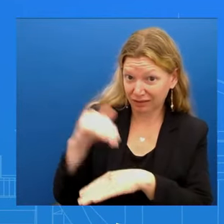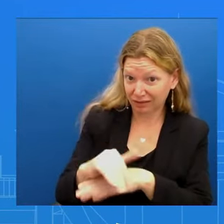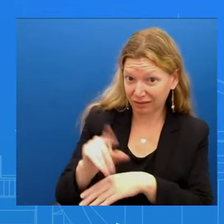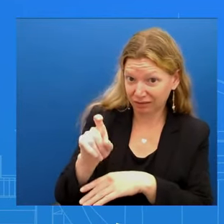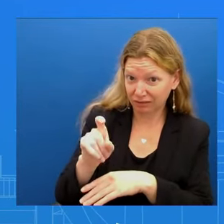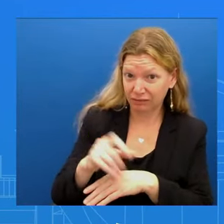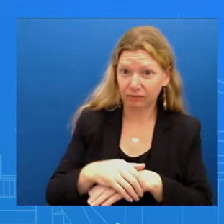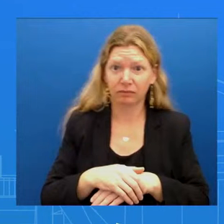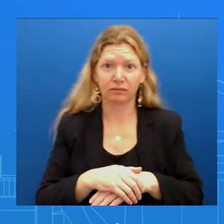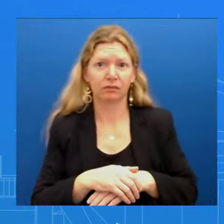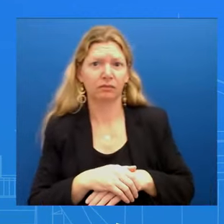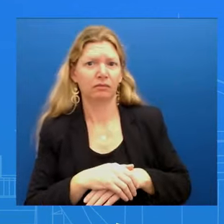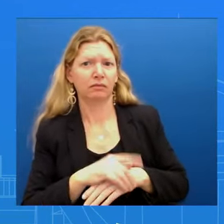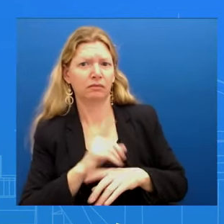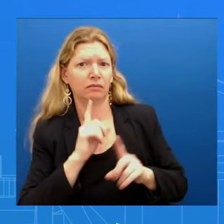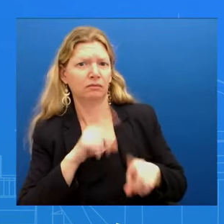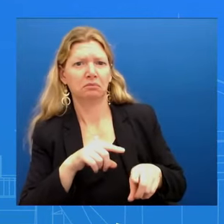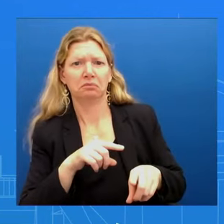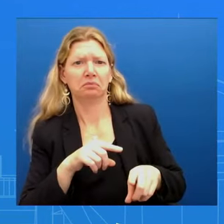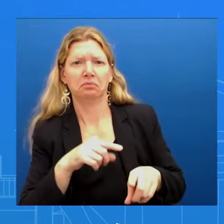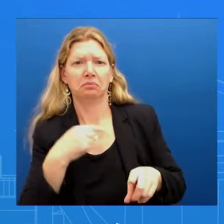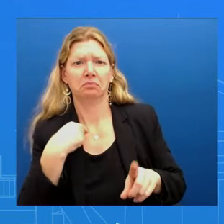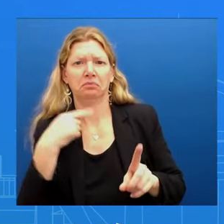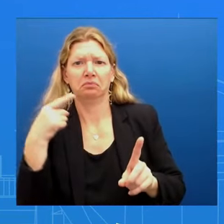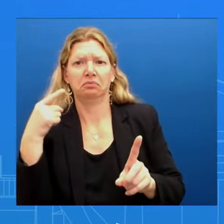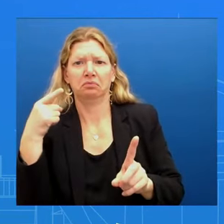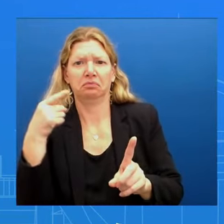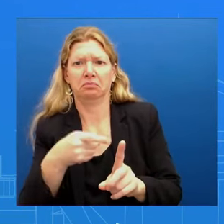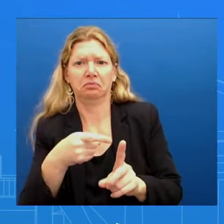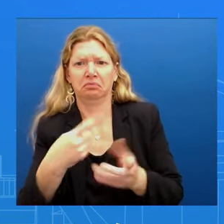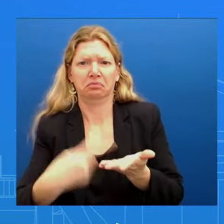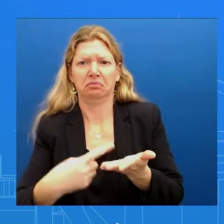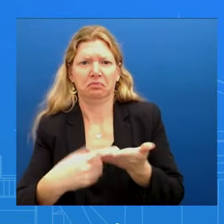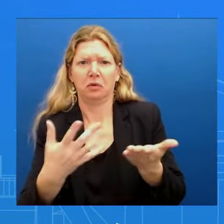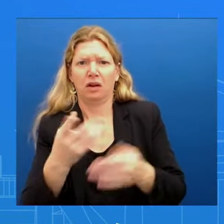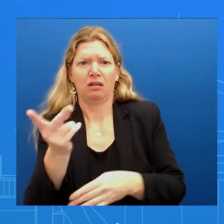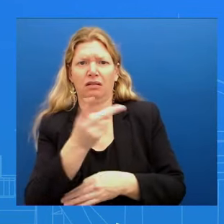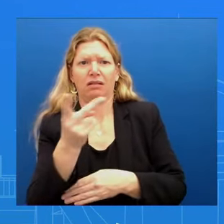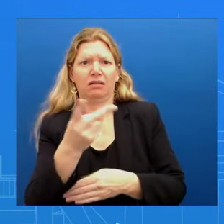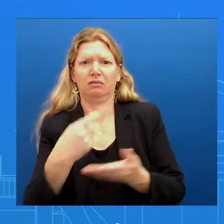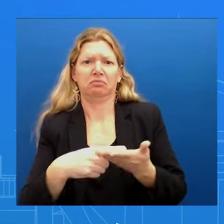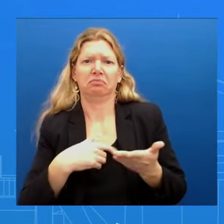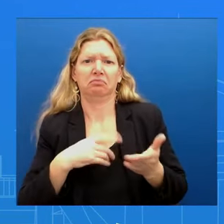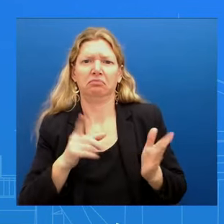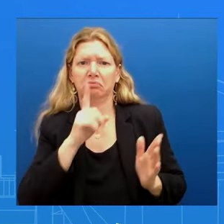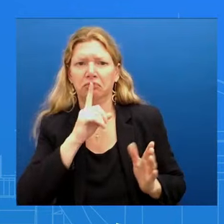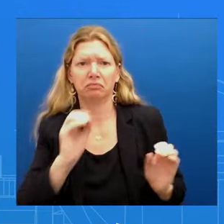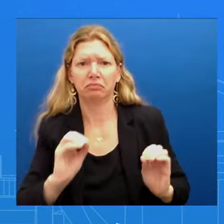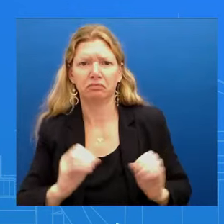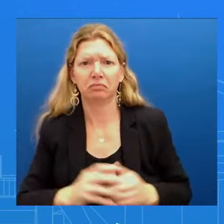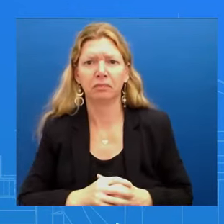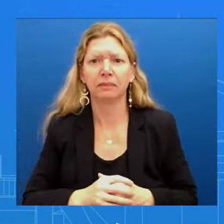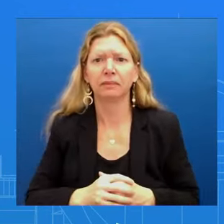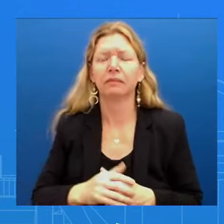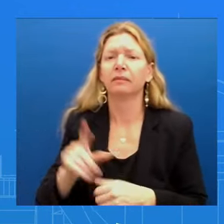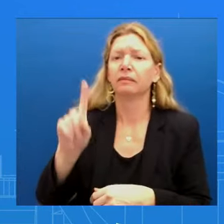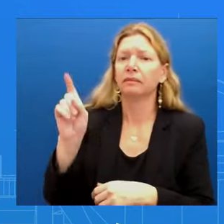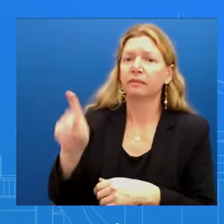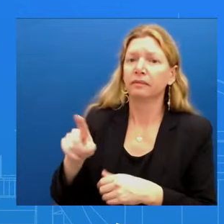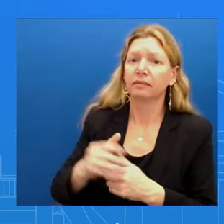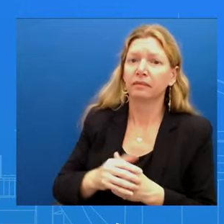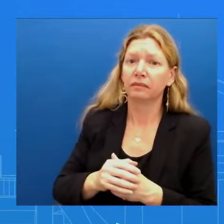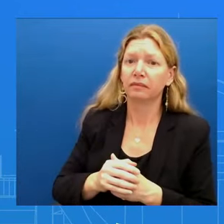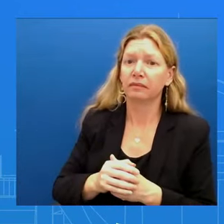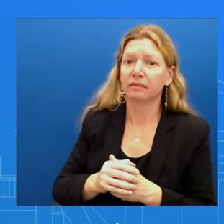good summary of the things that they discussed Thanks, Karim John, over the weekend satellite imagery emerged that